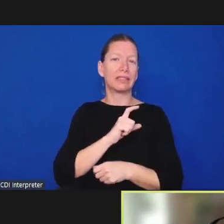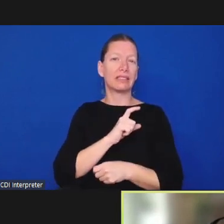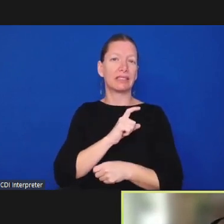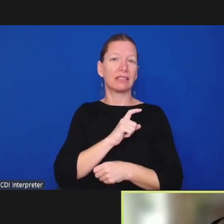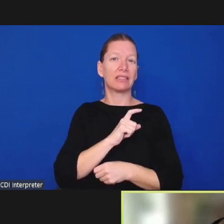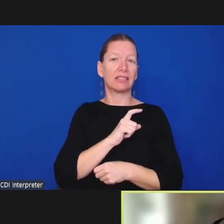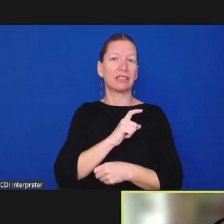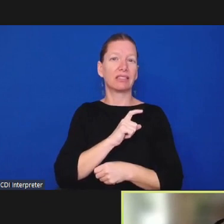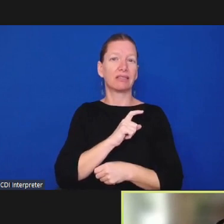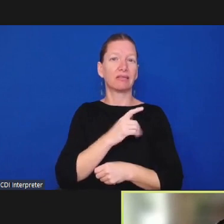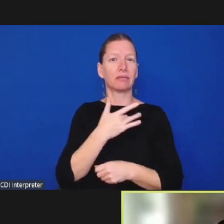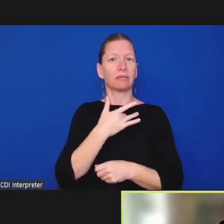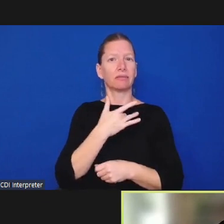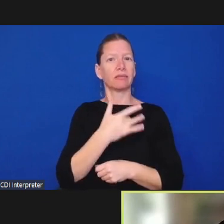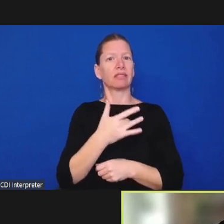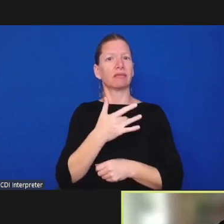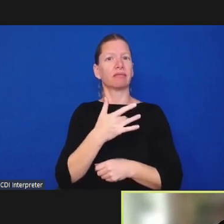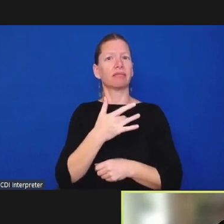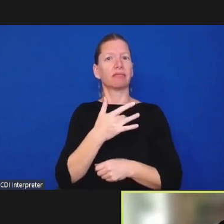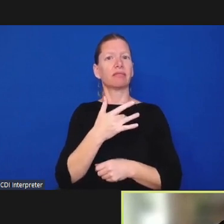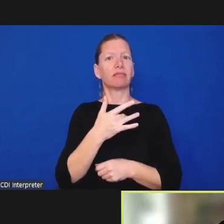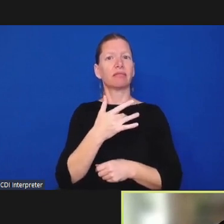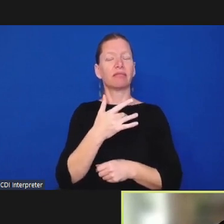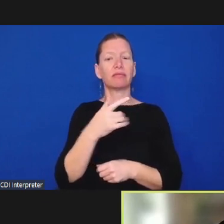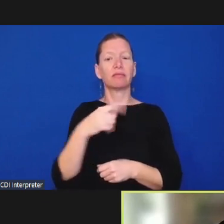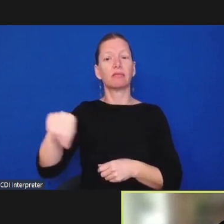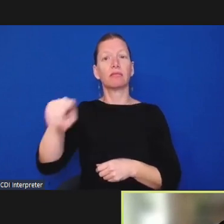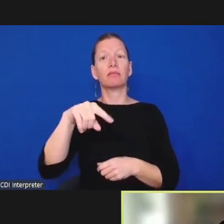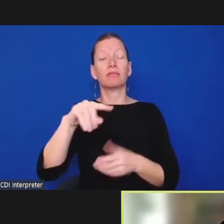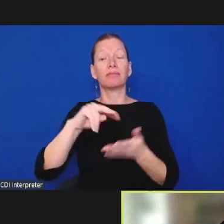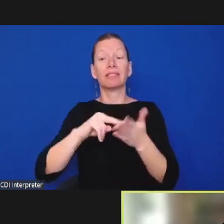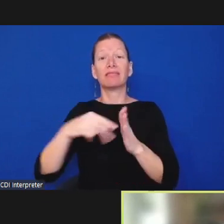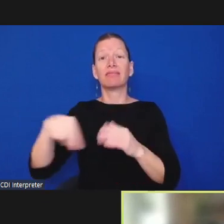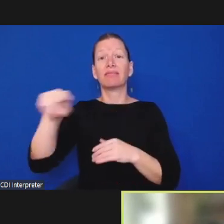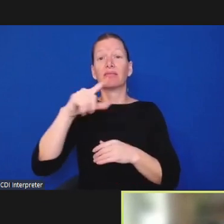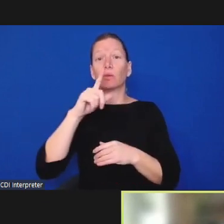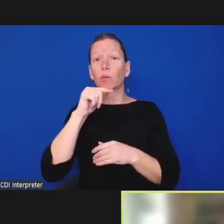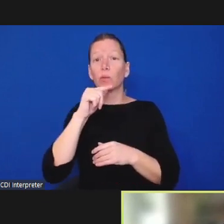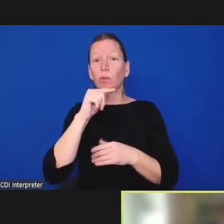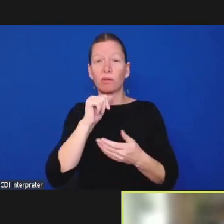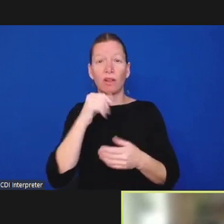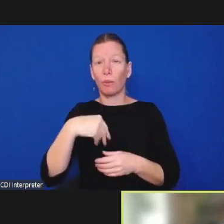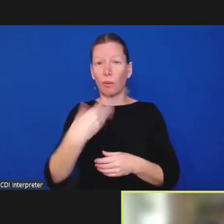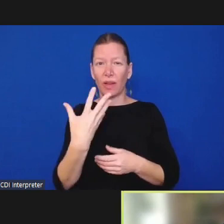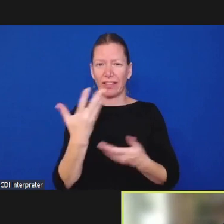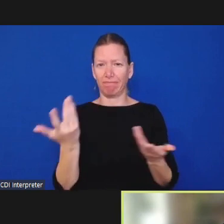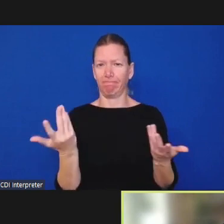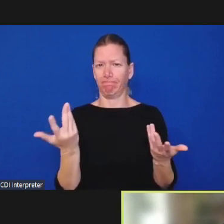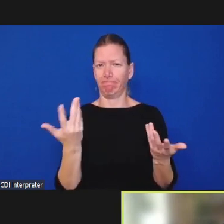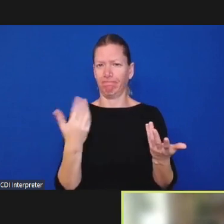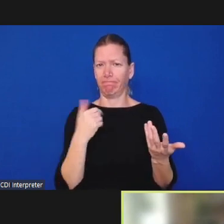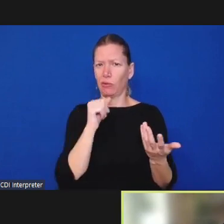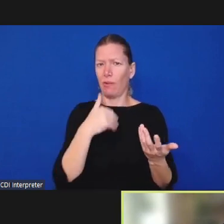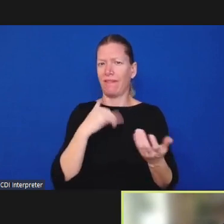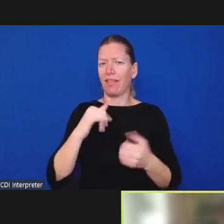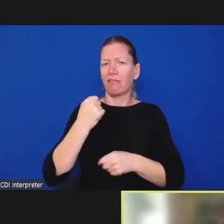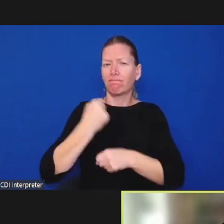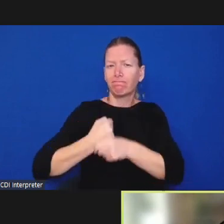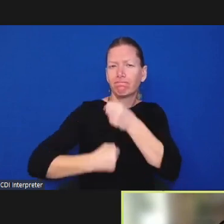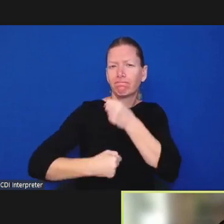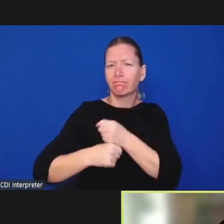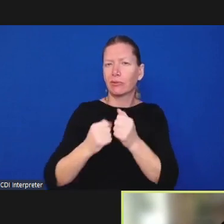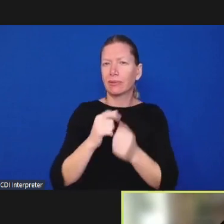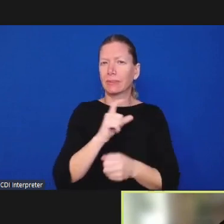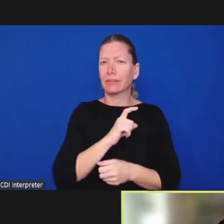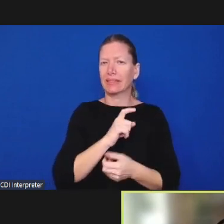and and i have to believe that pattern which is repeated all over is